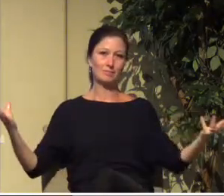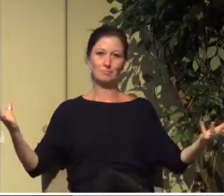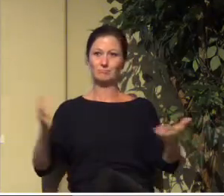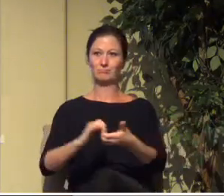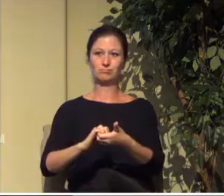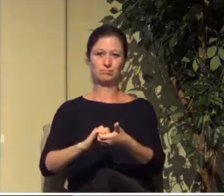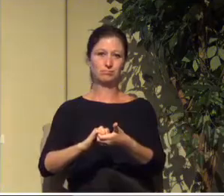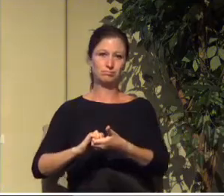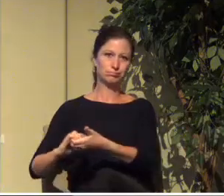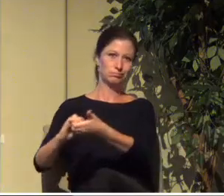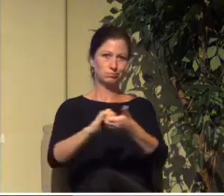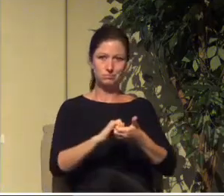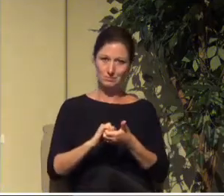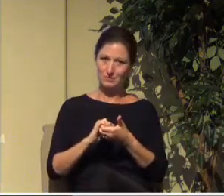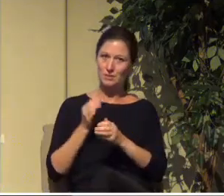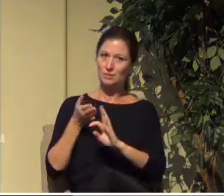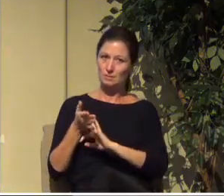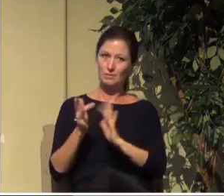Everything.